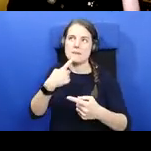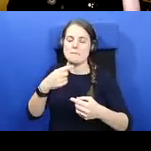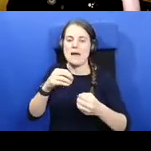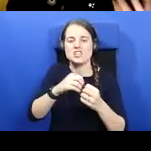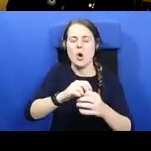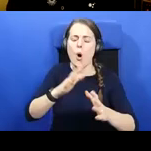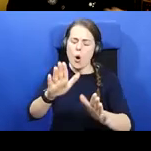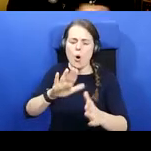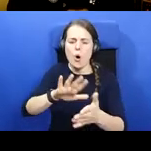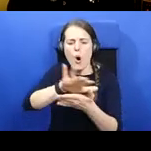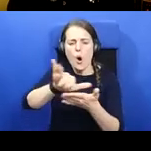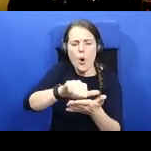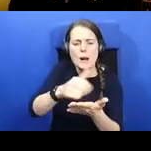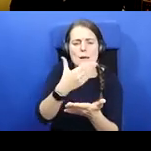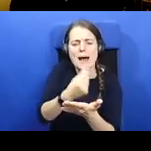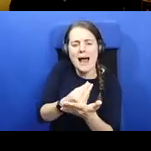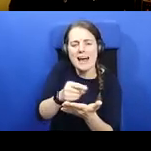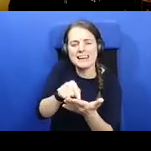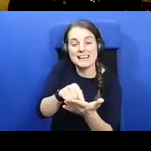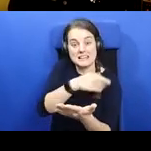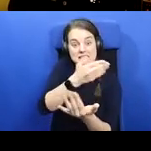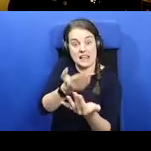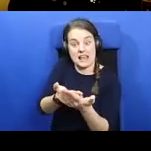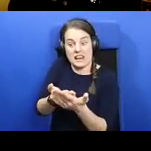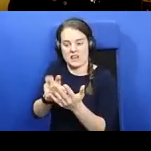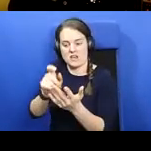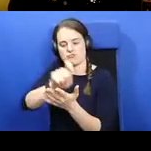appears in the life of Colm Cilla,